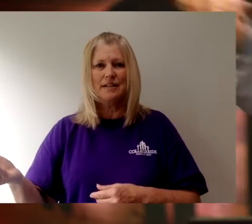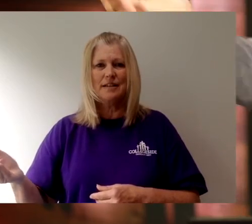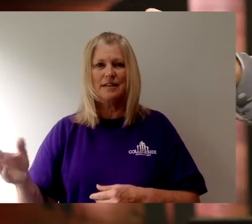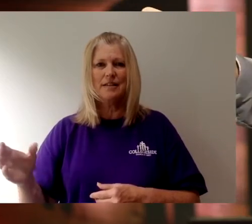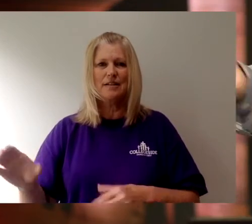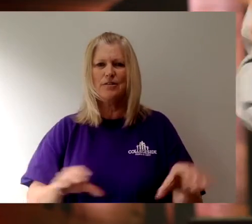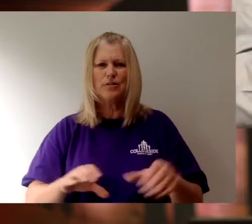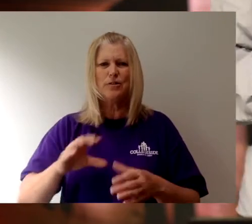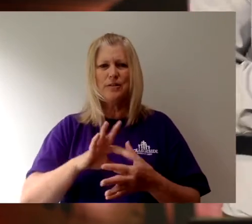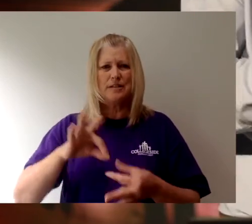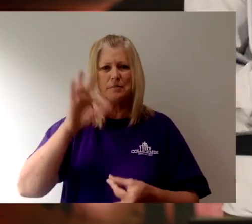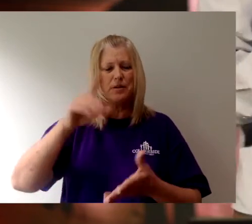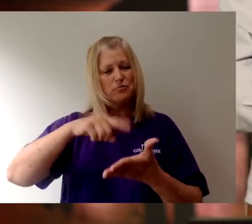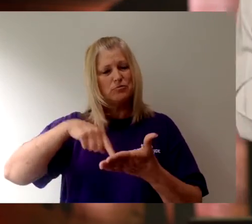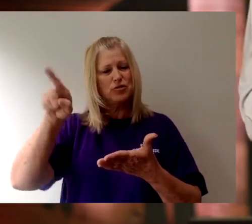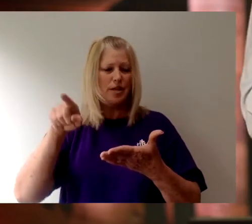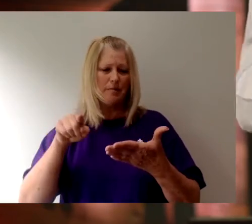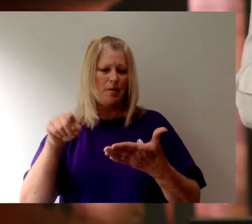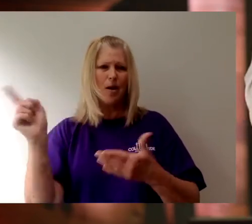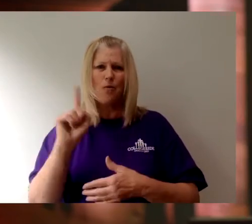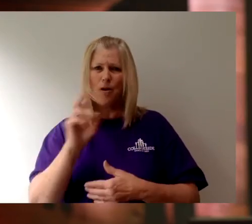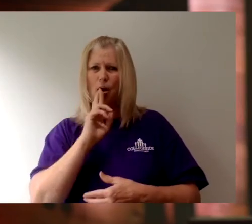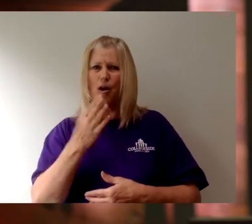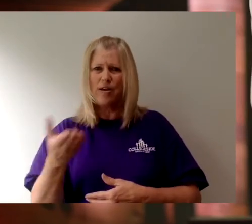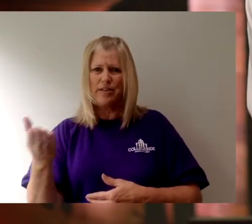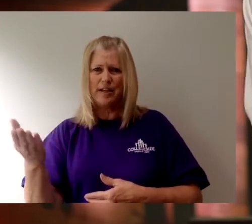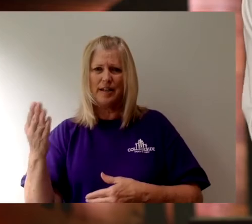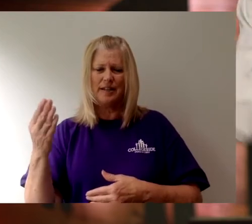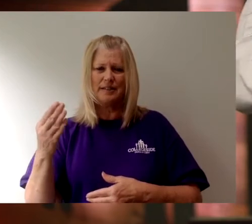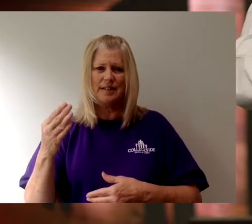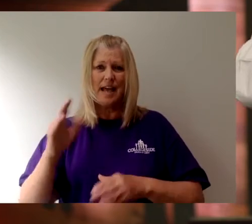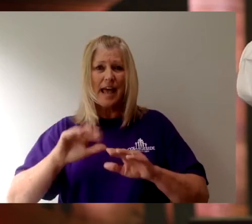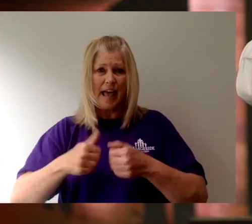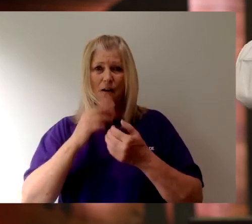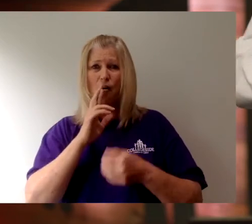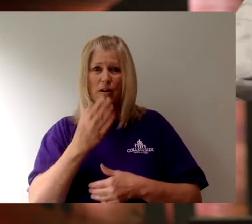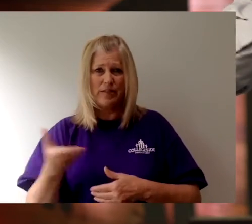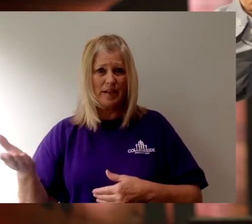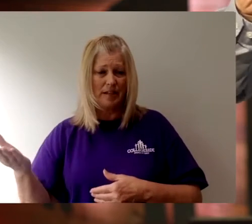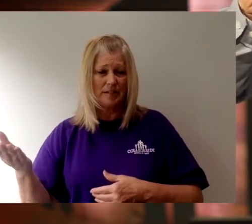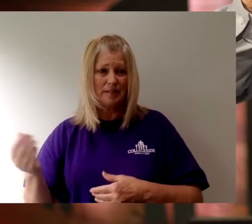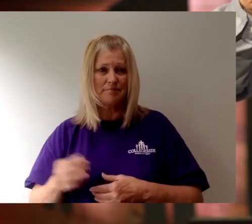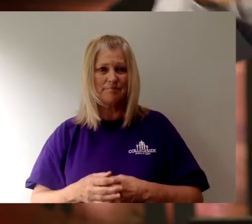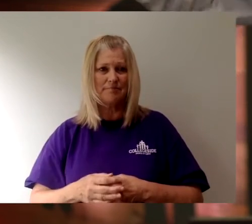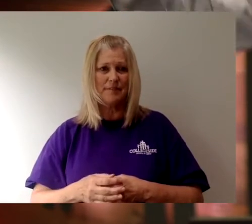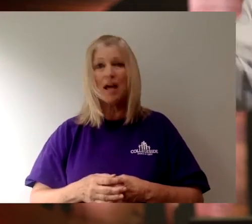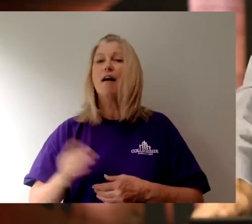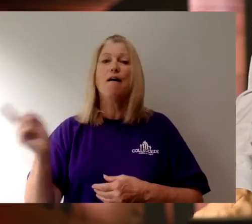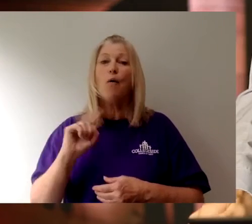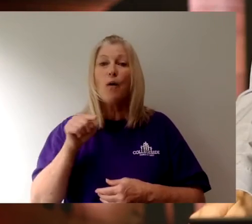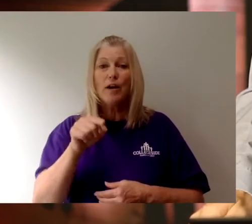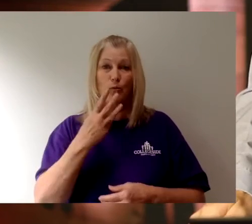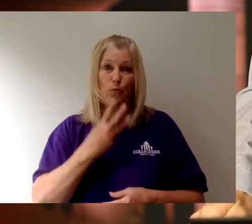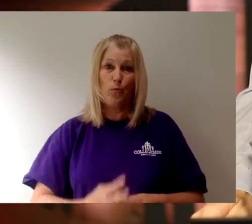Do a spiritual check-up. Where are things at? How are things? Now, let me ask you this question. Where do you